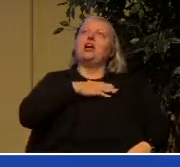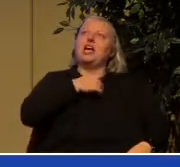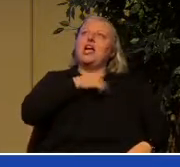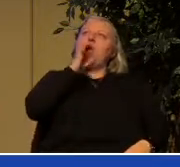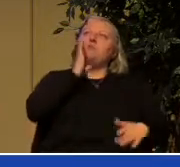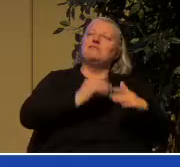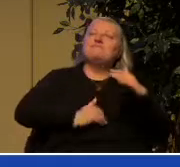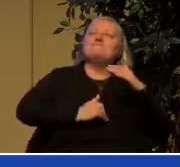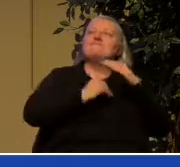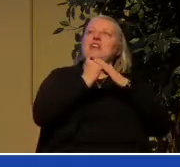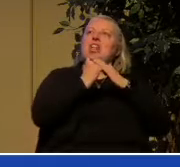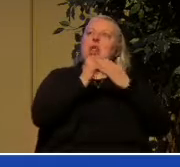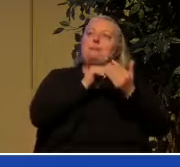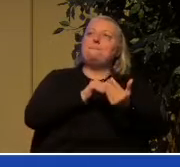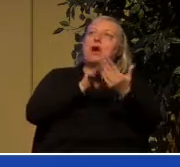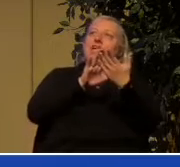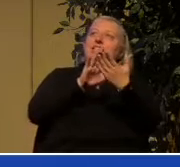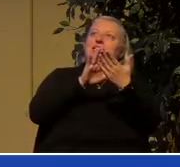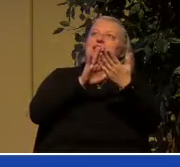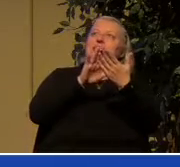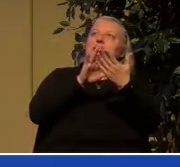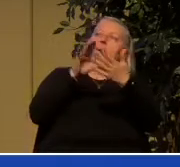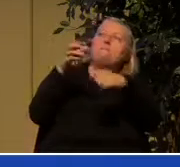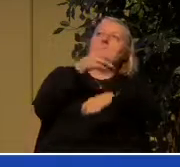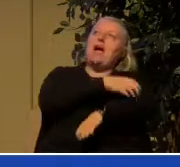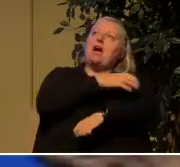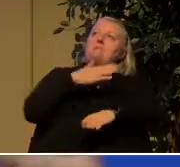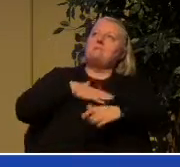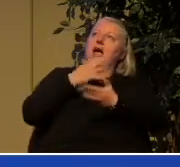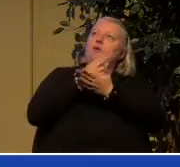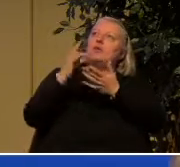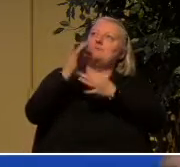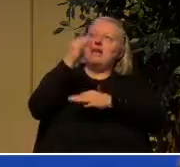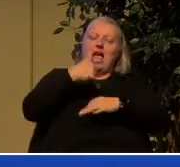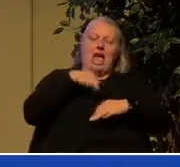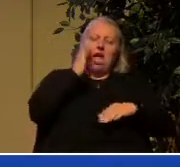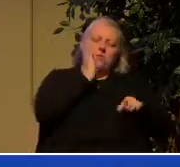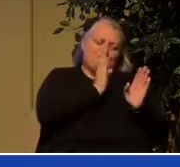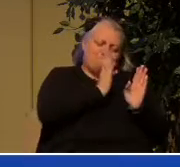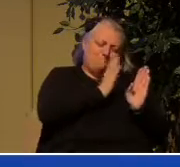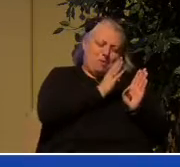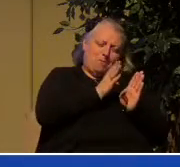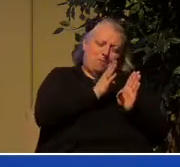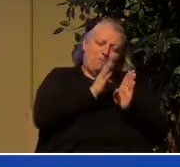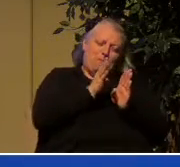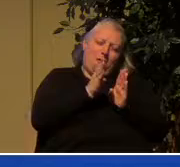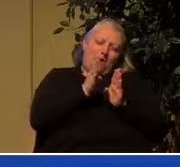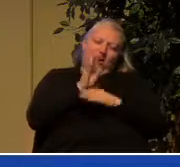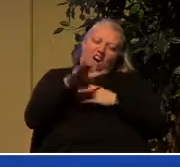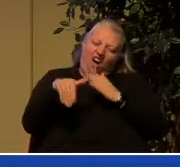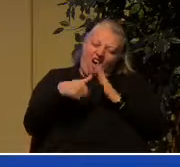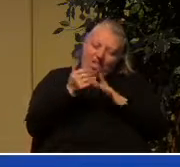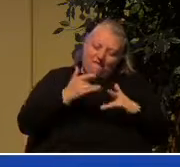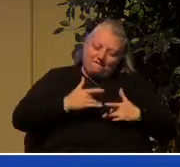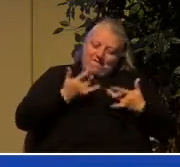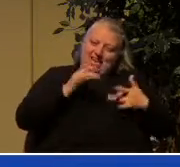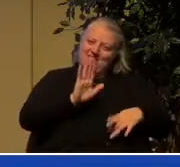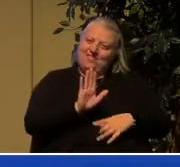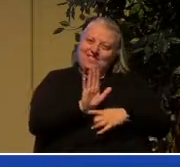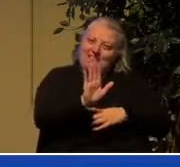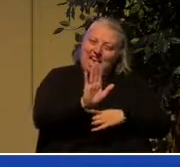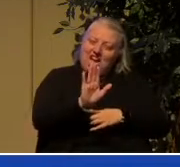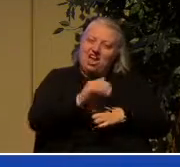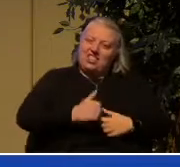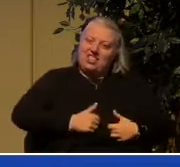the presence and the power of my Holy Spirit I will orchestrate all the events of this person's life so that they can grow up to